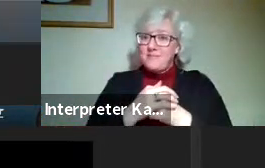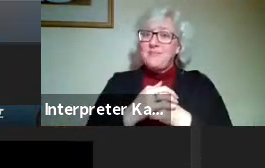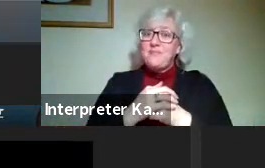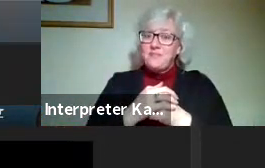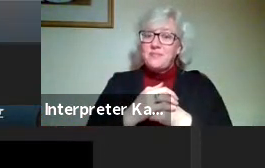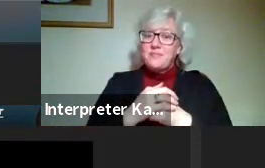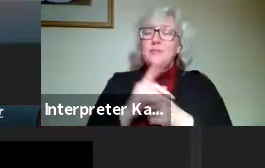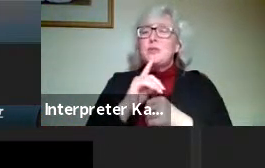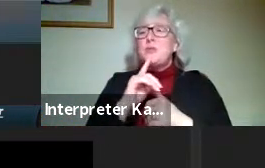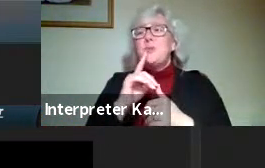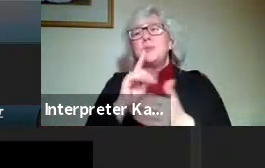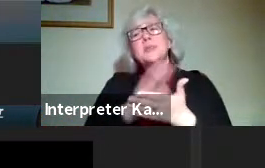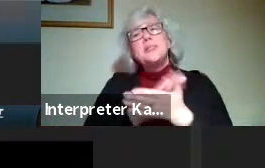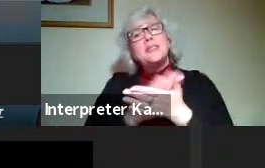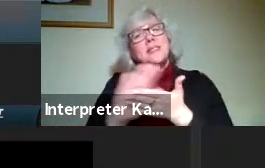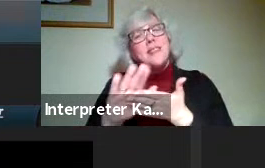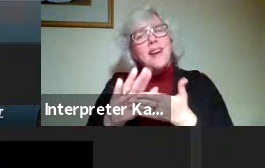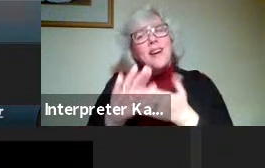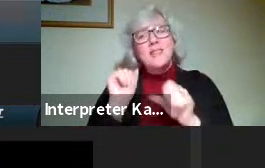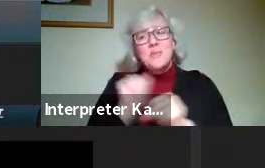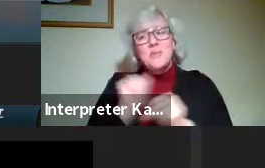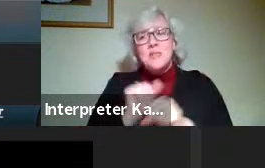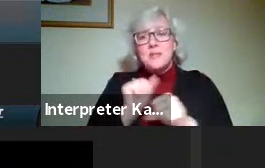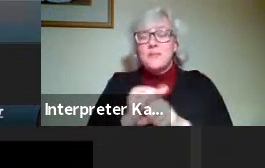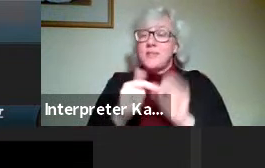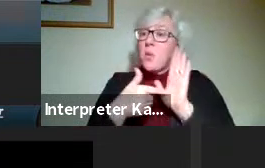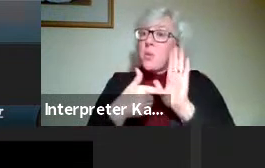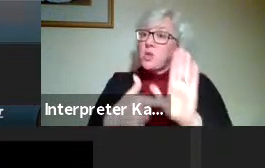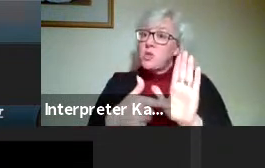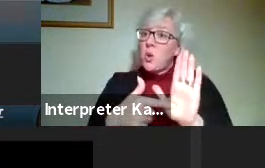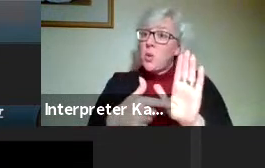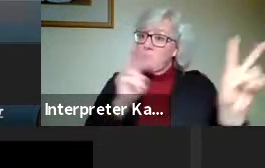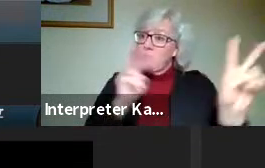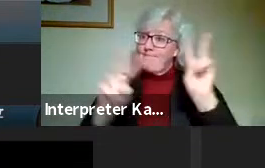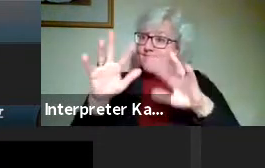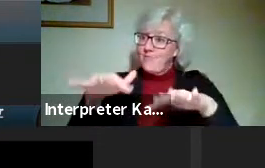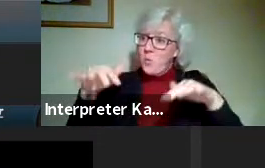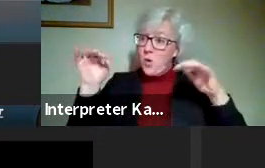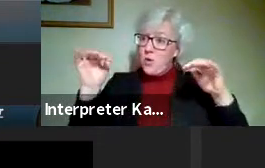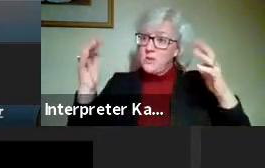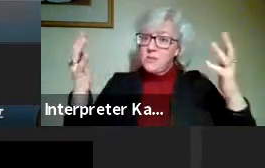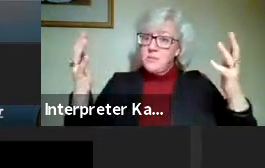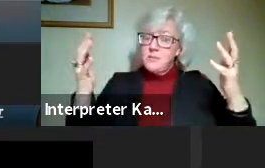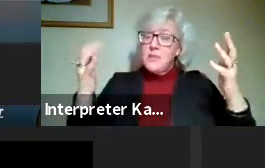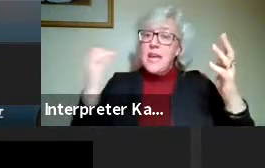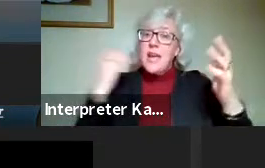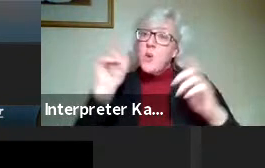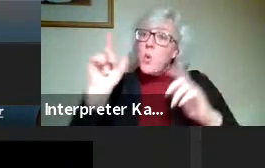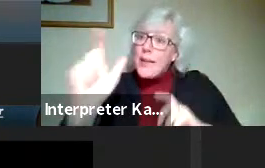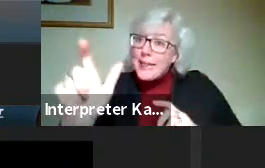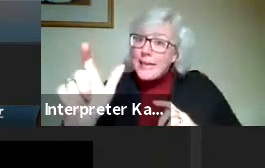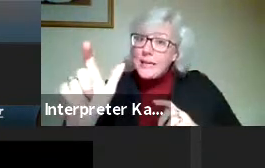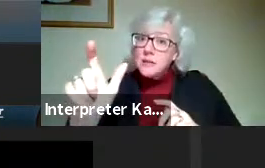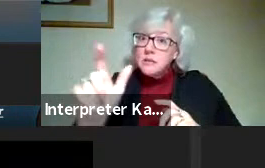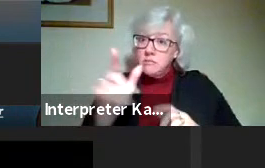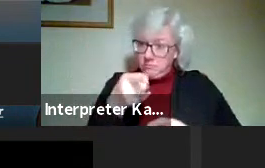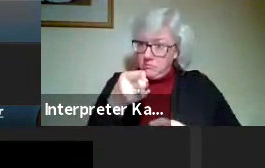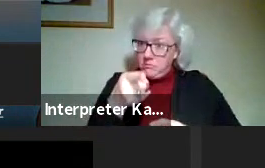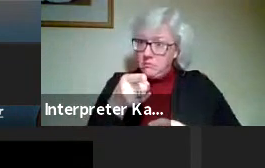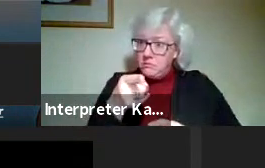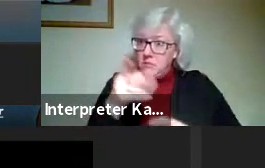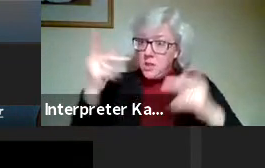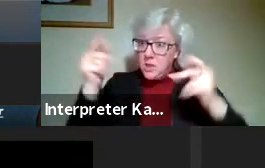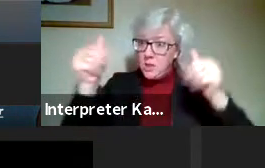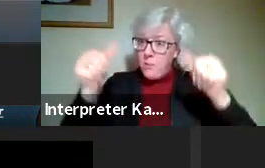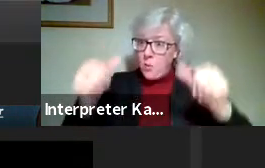Really nice work. I want to point out, too, to our viewing audience that if they click on the body of the